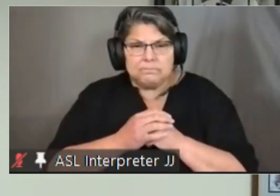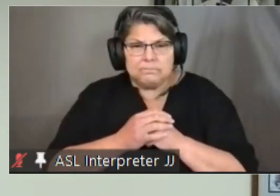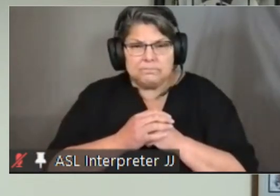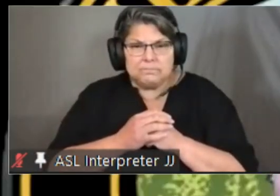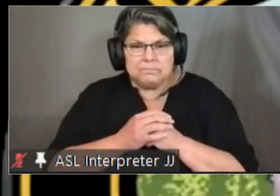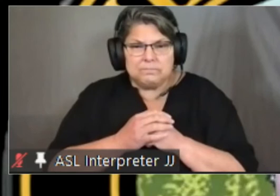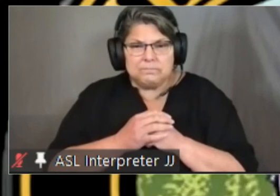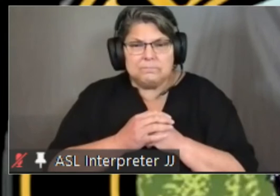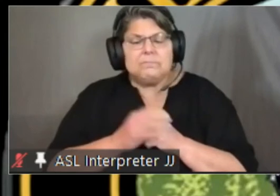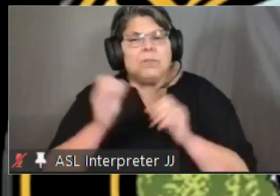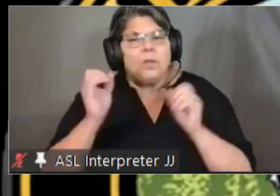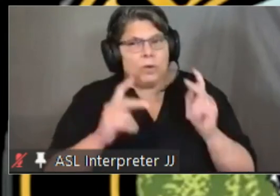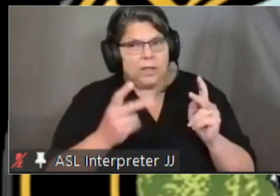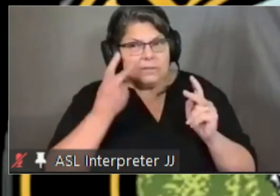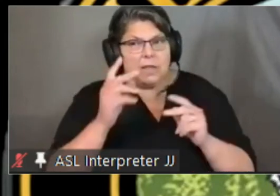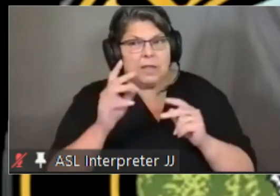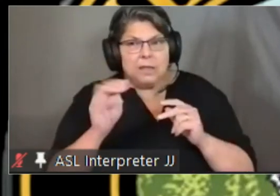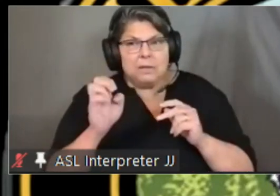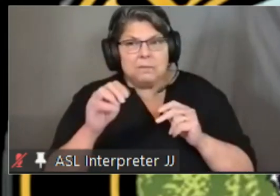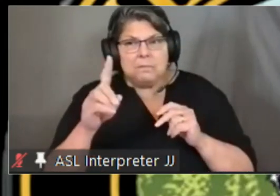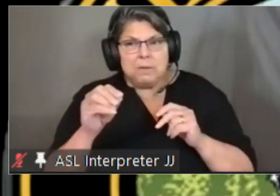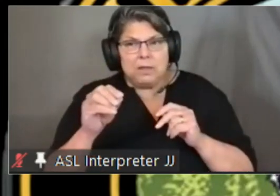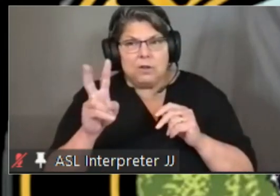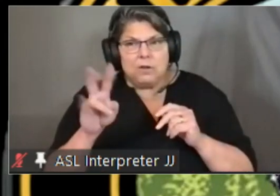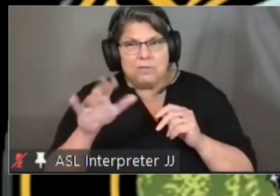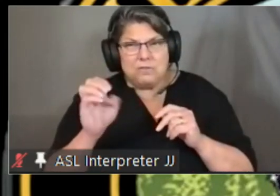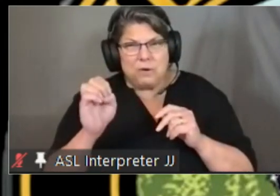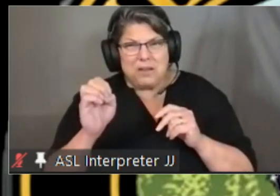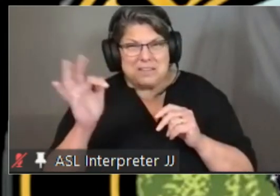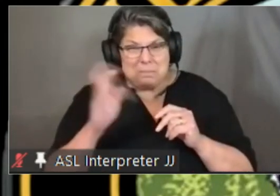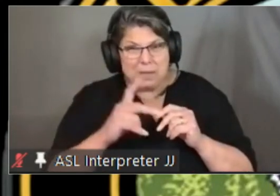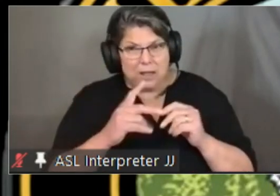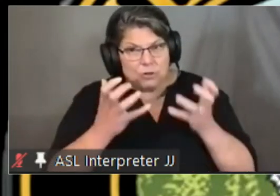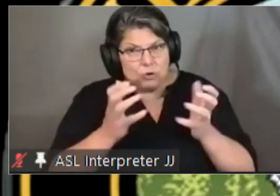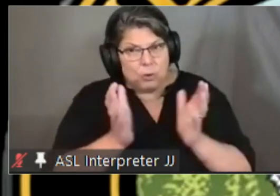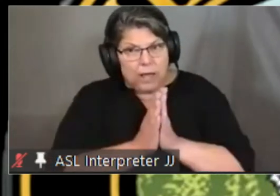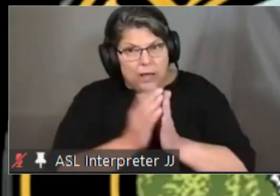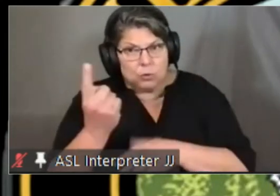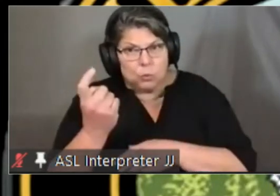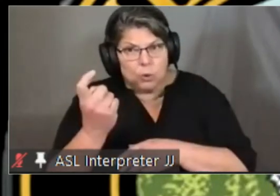all right and i see mendo voice has rejoined us uh would you like to ask one more question